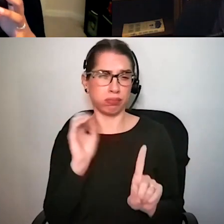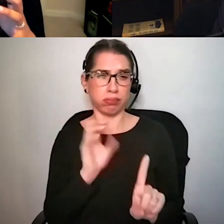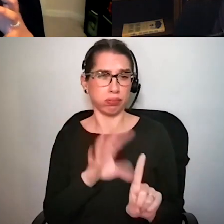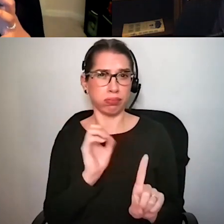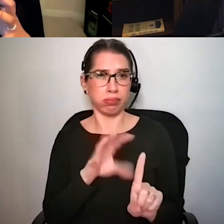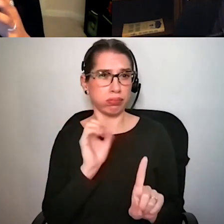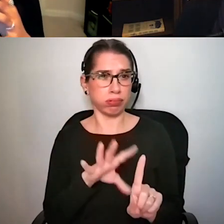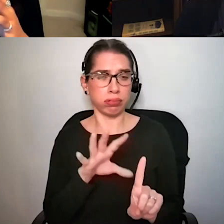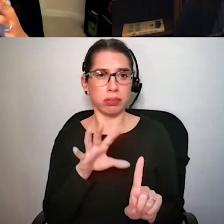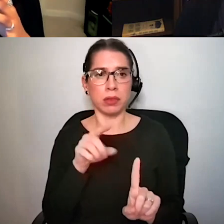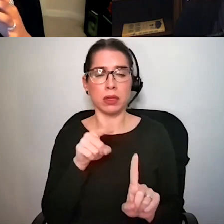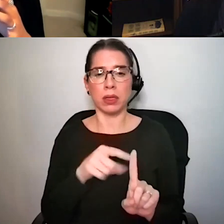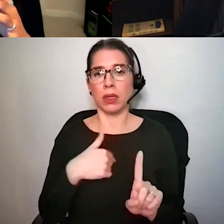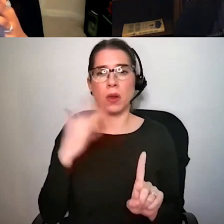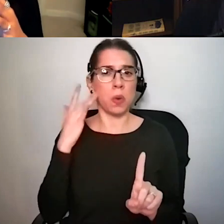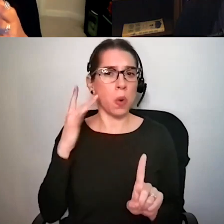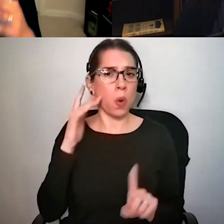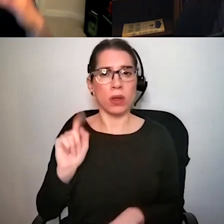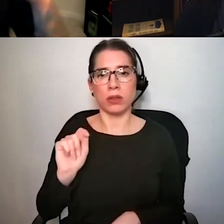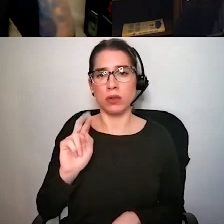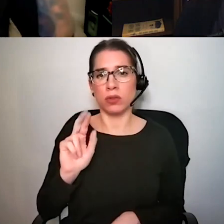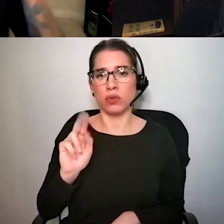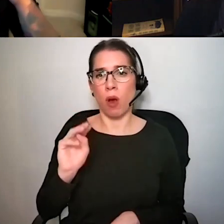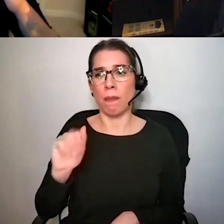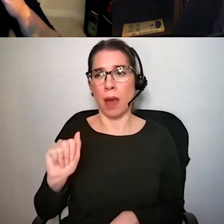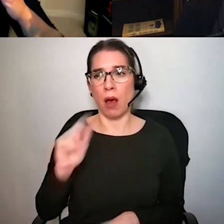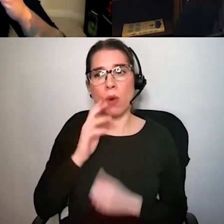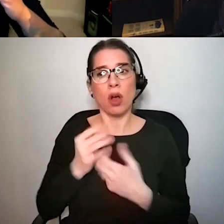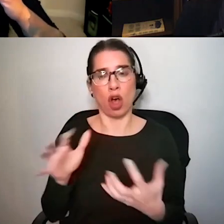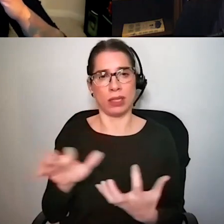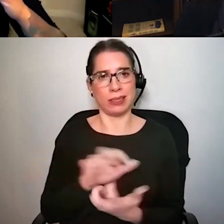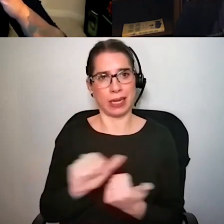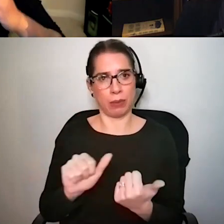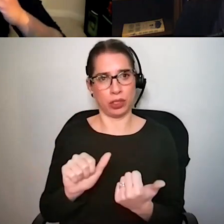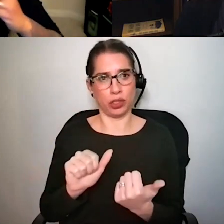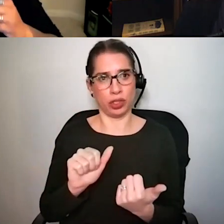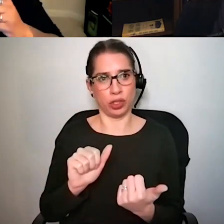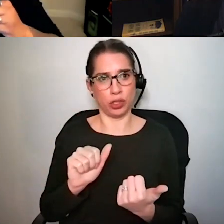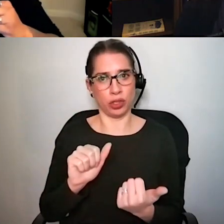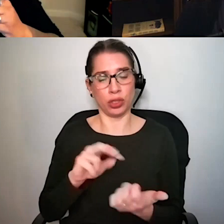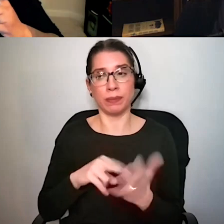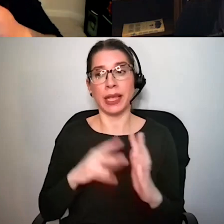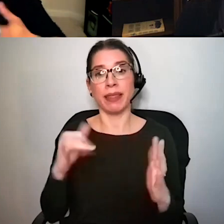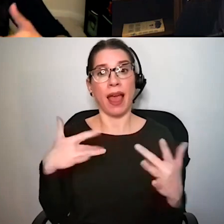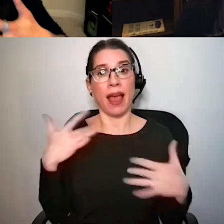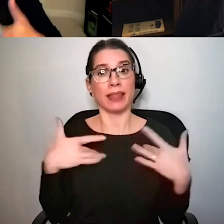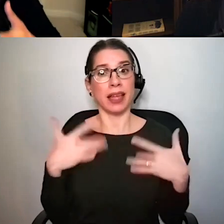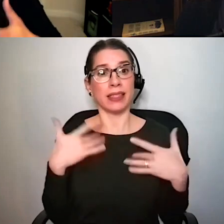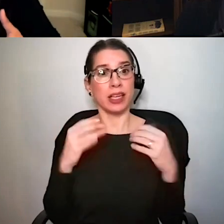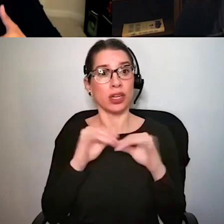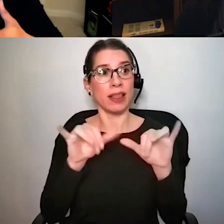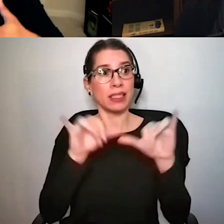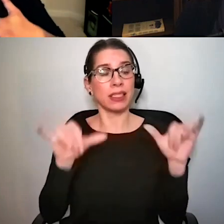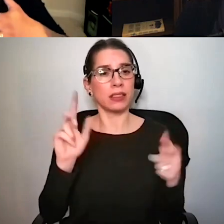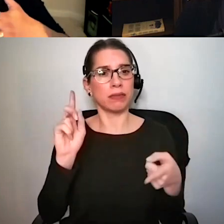noise trauma that leads to damage and so there's a reduction in the excitation in the system and the